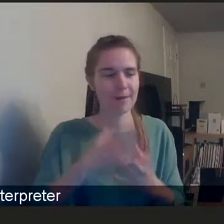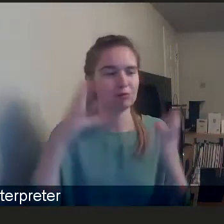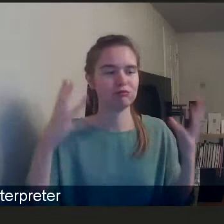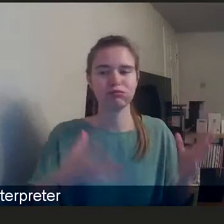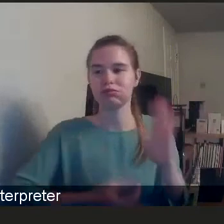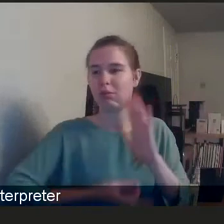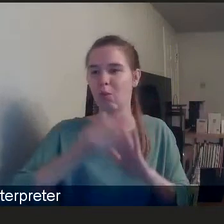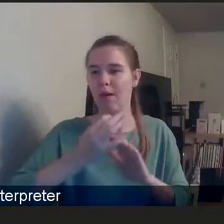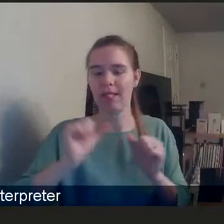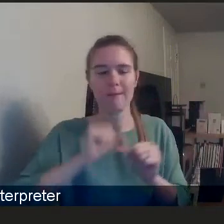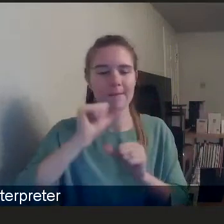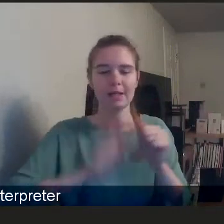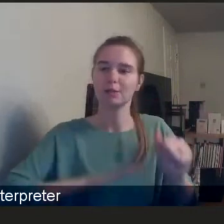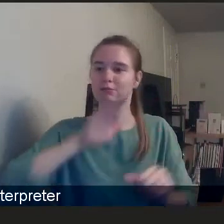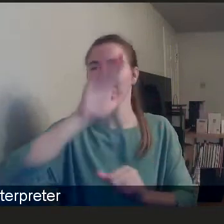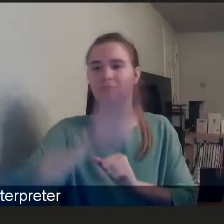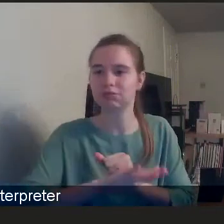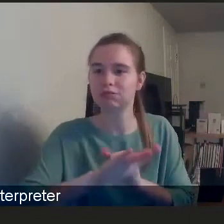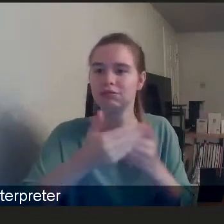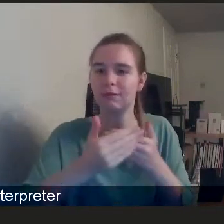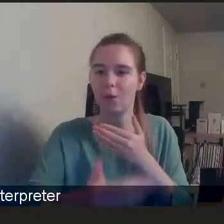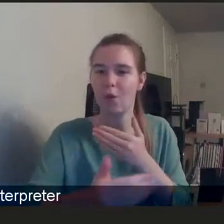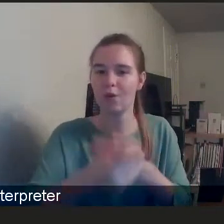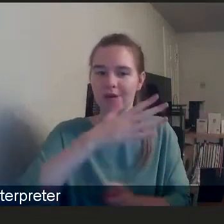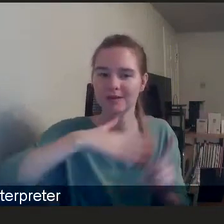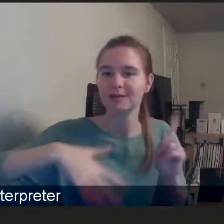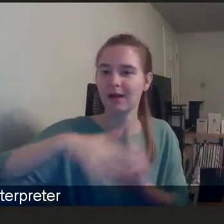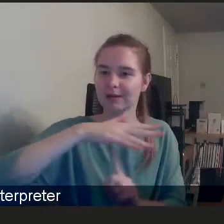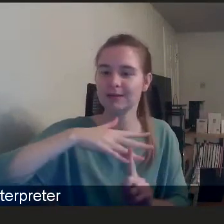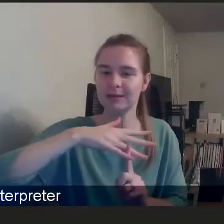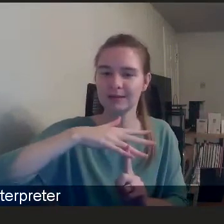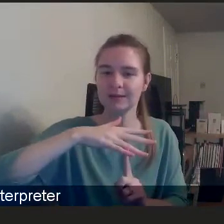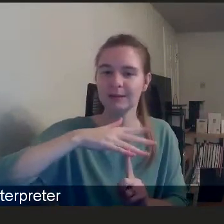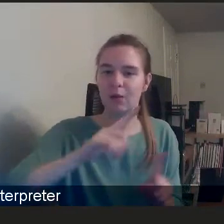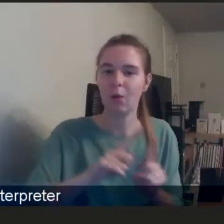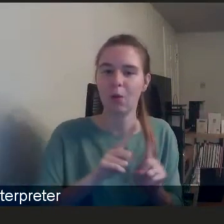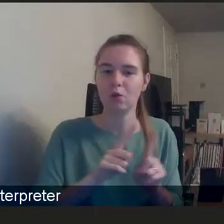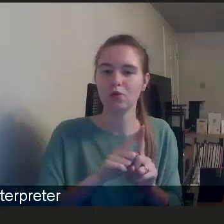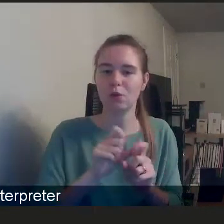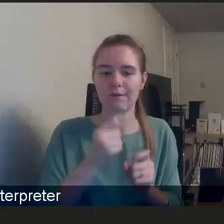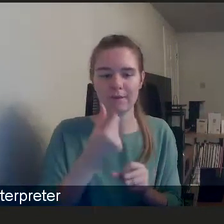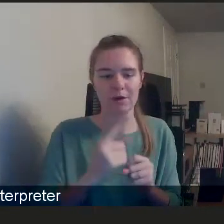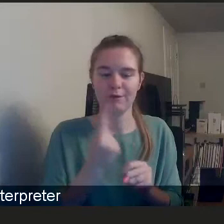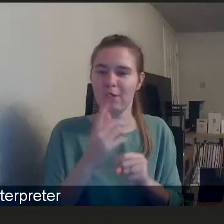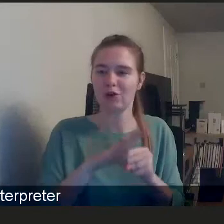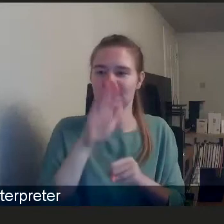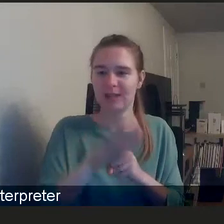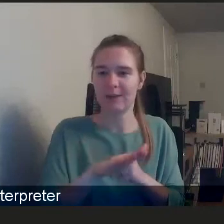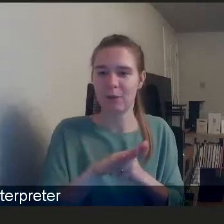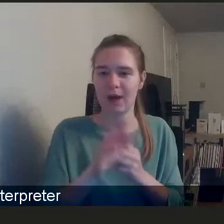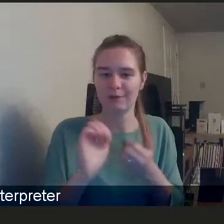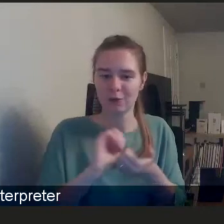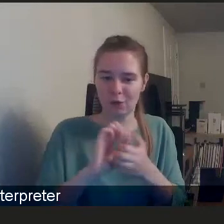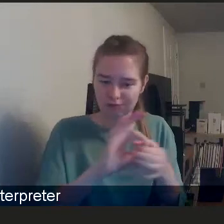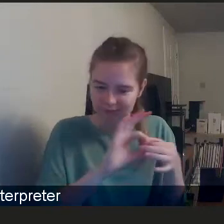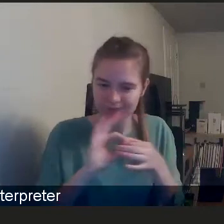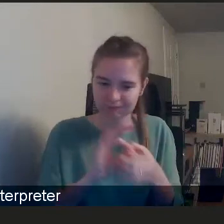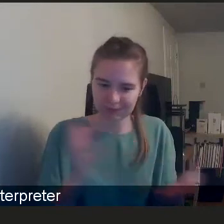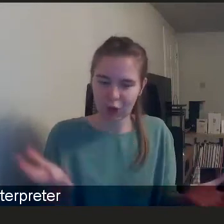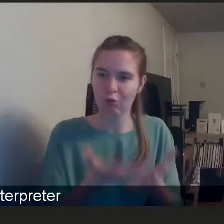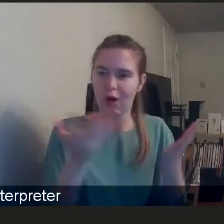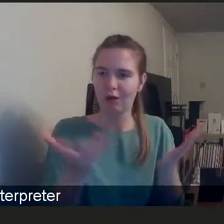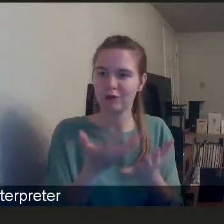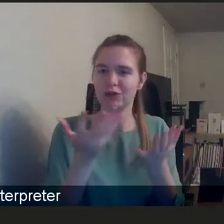forward for us, uh, as a society. And, uh, it's, it's a step we've got to collectively push for, uh,